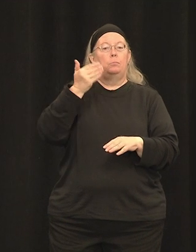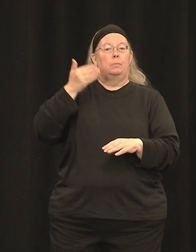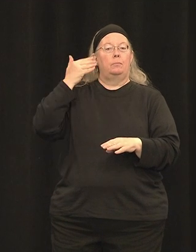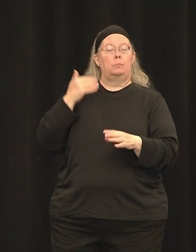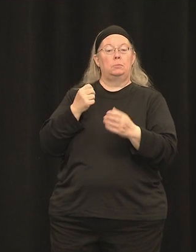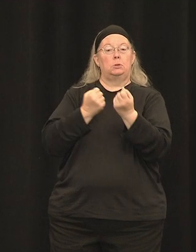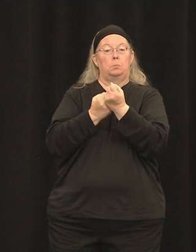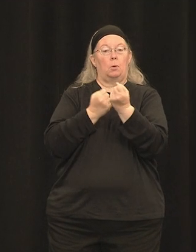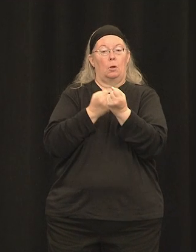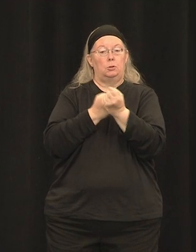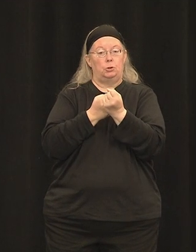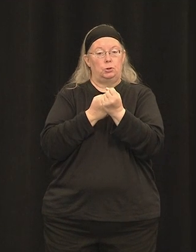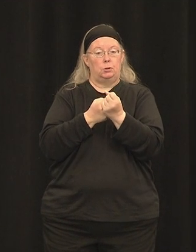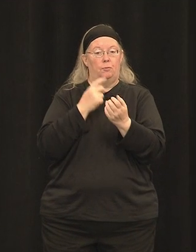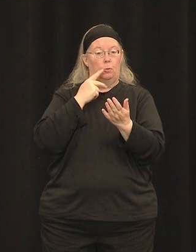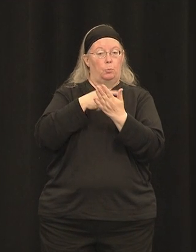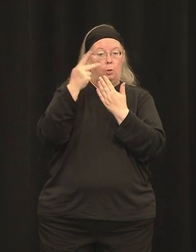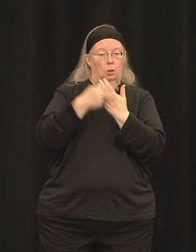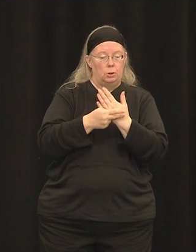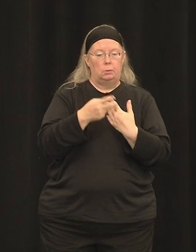Blindness and the National Eye Institute.